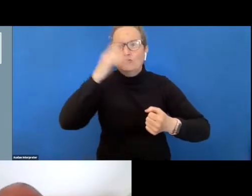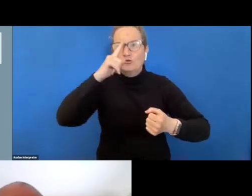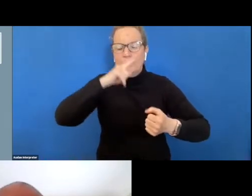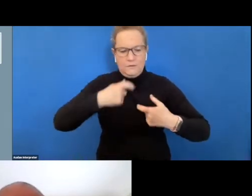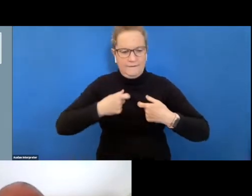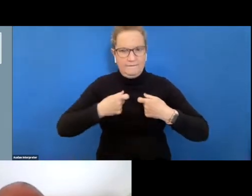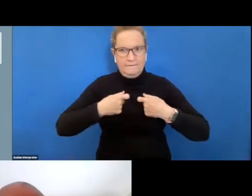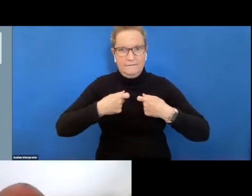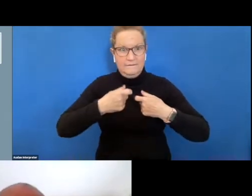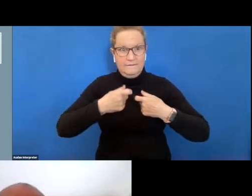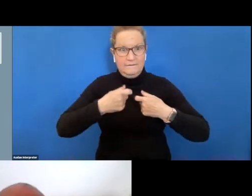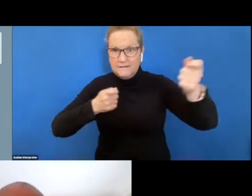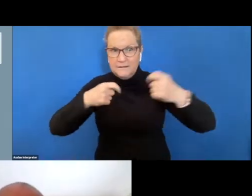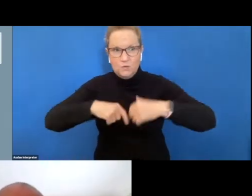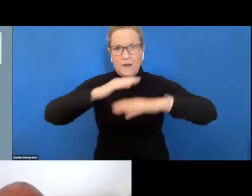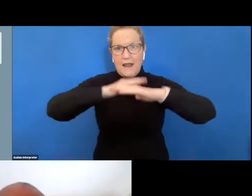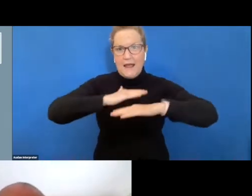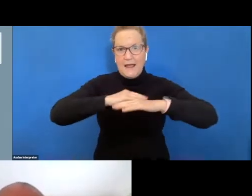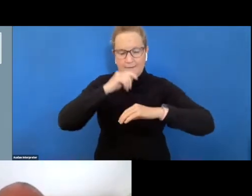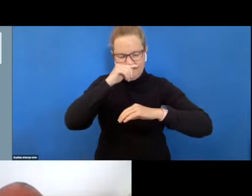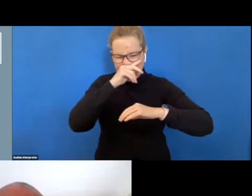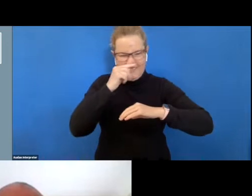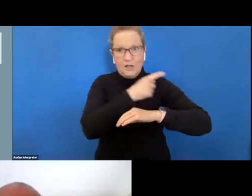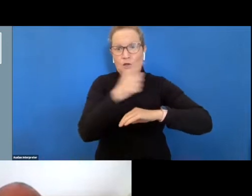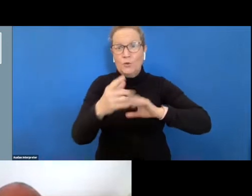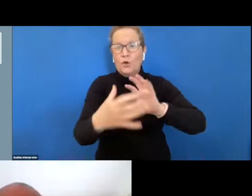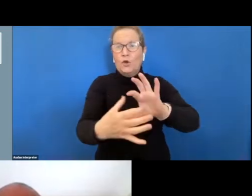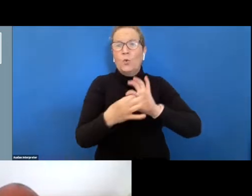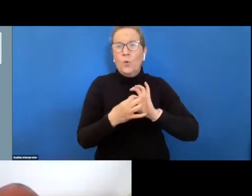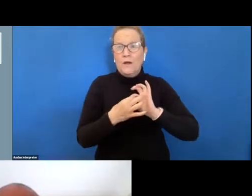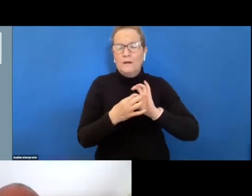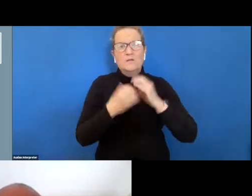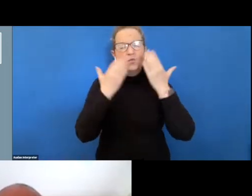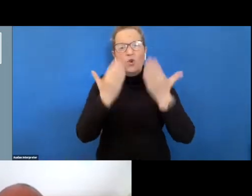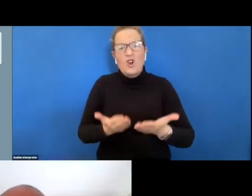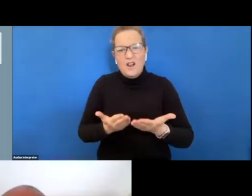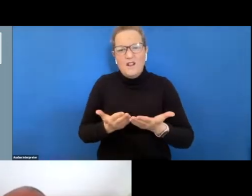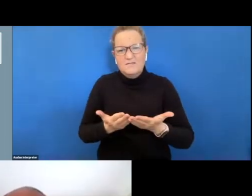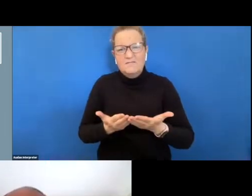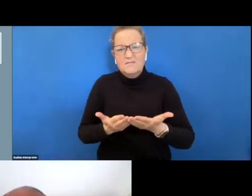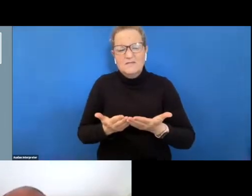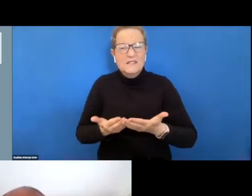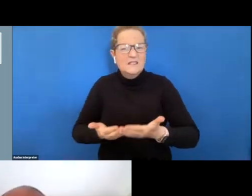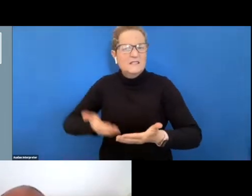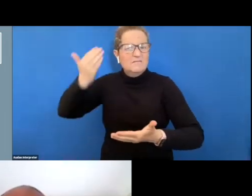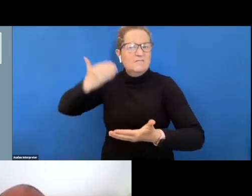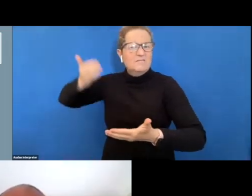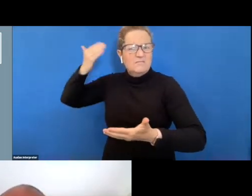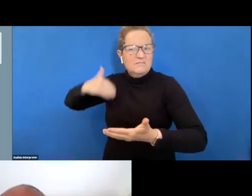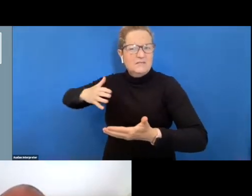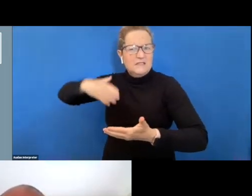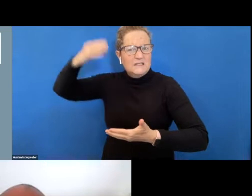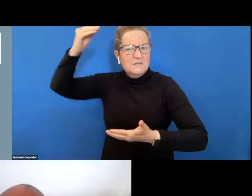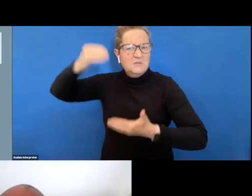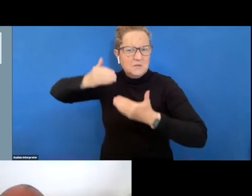you have now joined with me to honor the spirits of my ancestors past present and merging who have